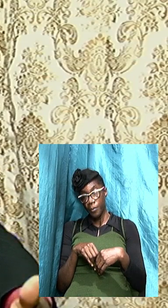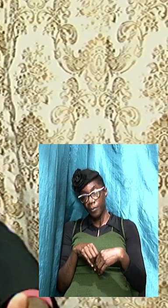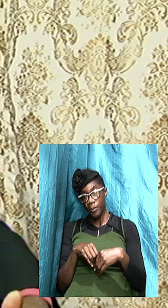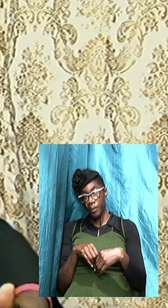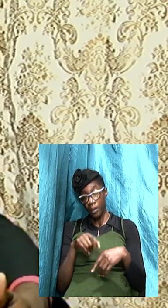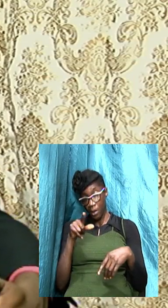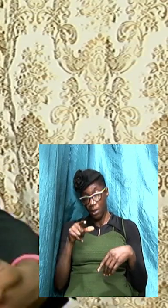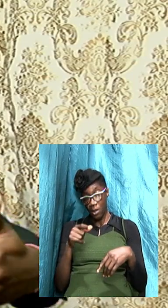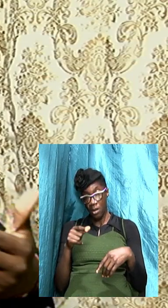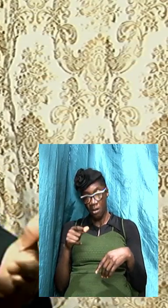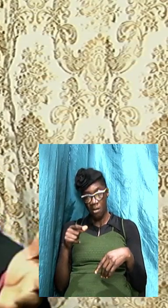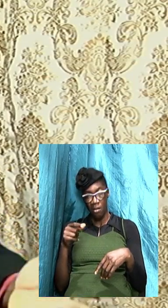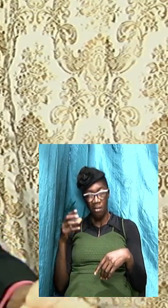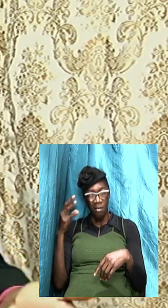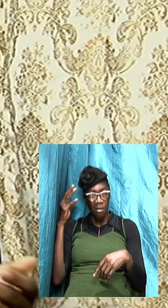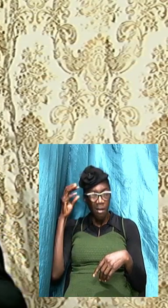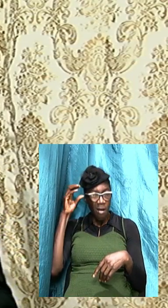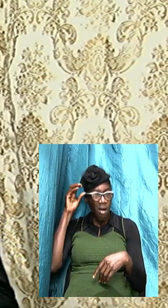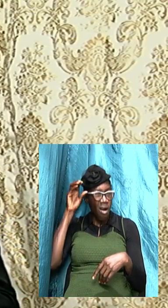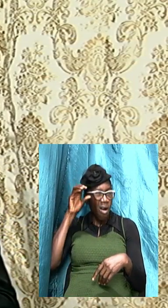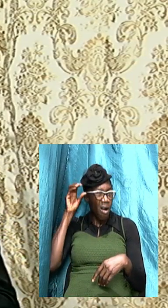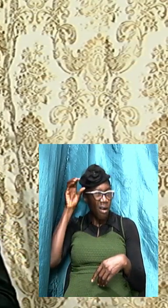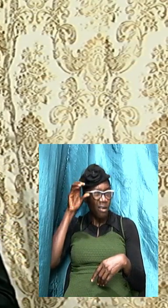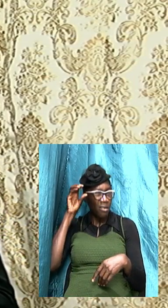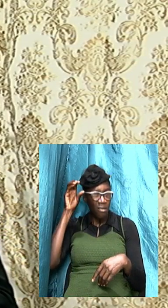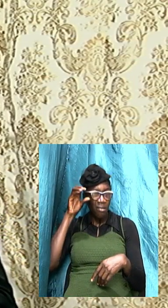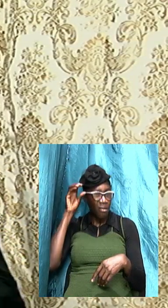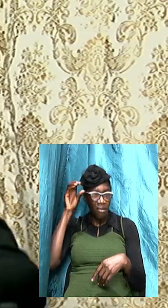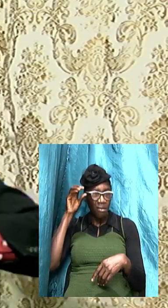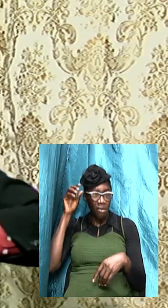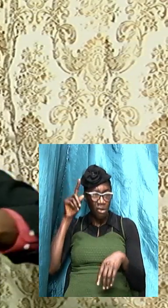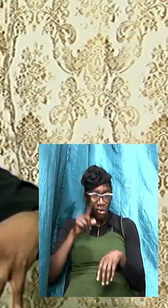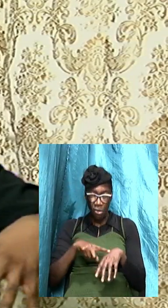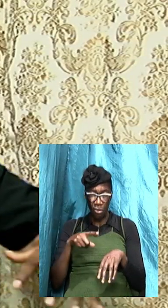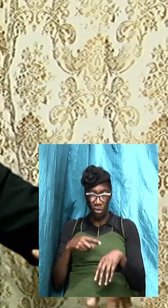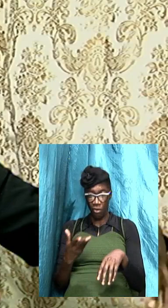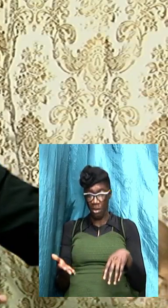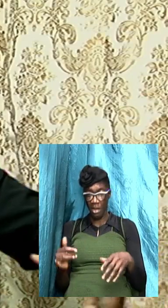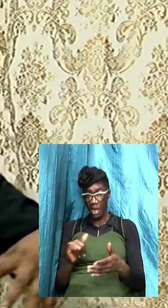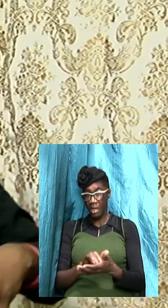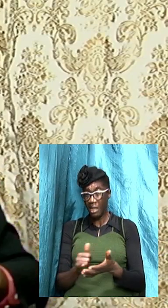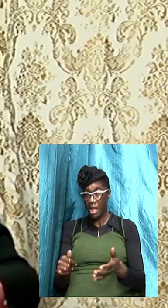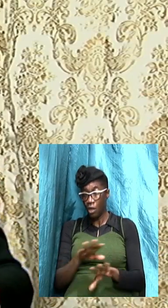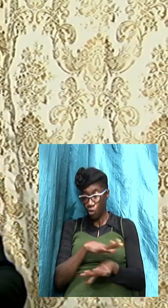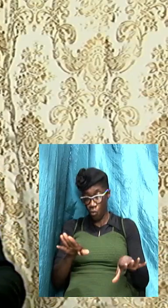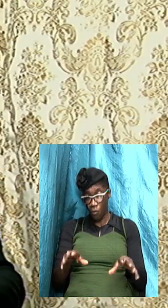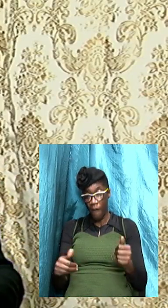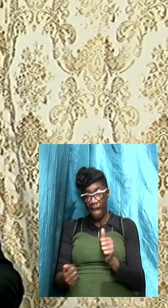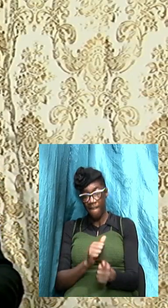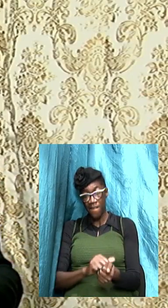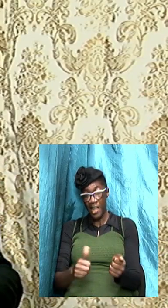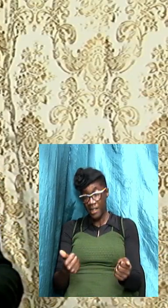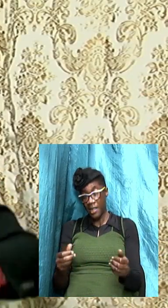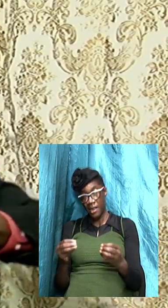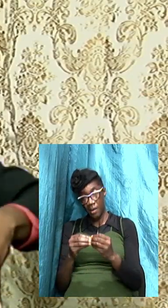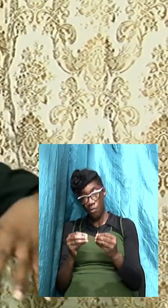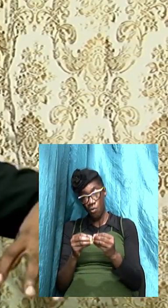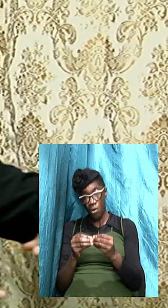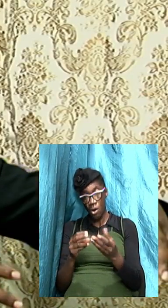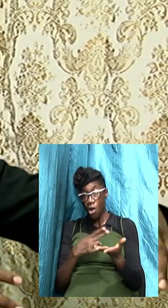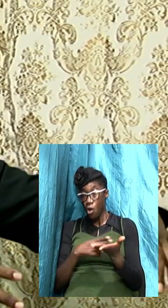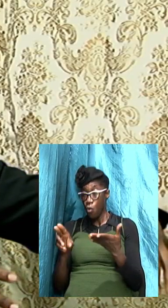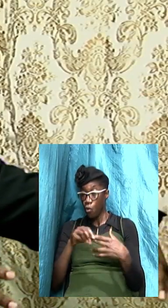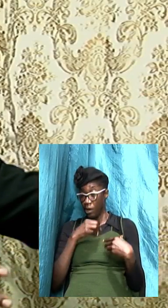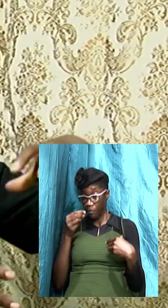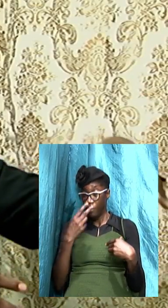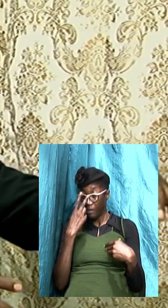your conscience becomes seared with that thing so you don't have to fight yourself anymore that Holy Ghost